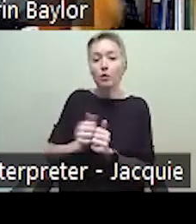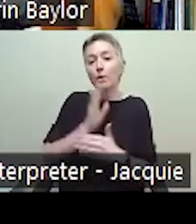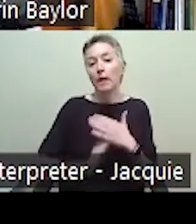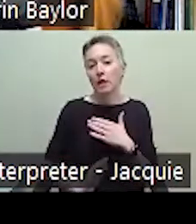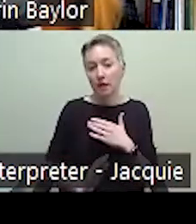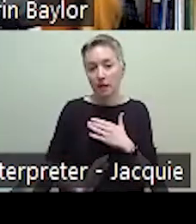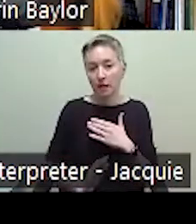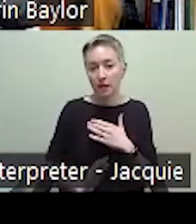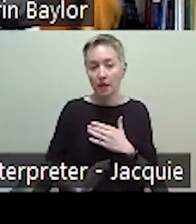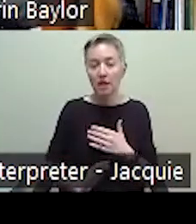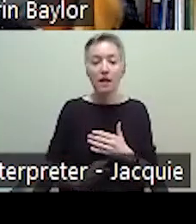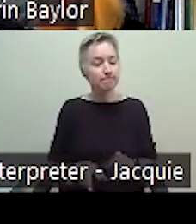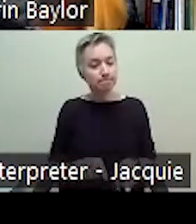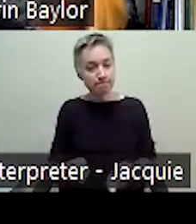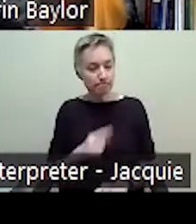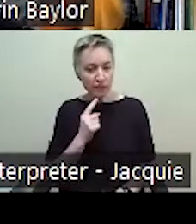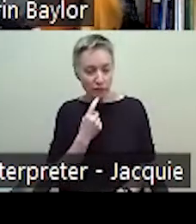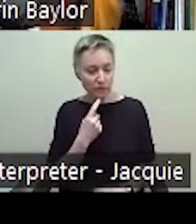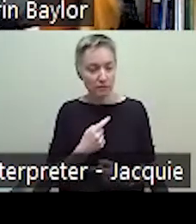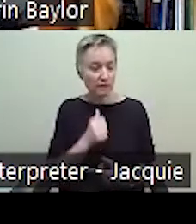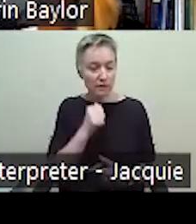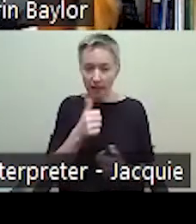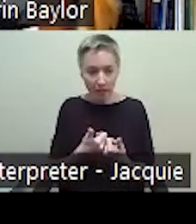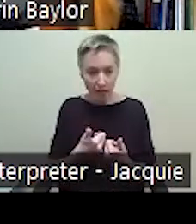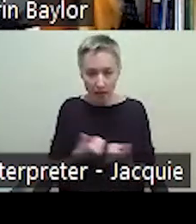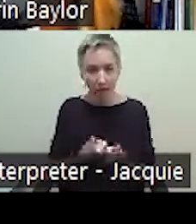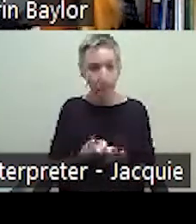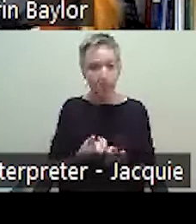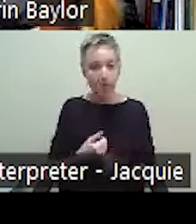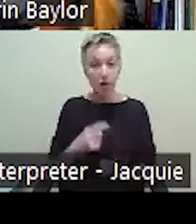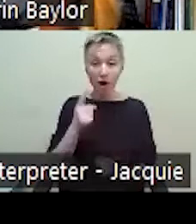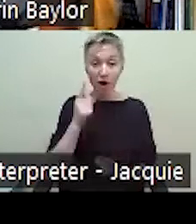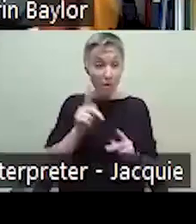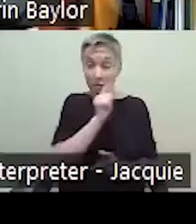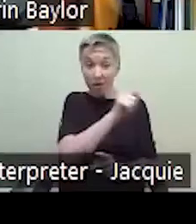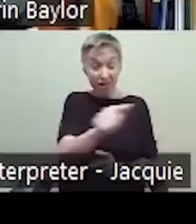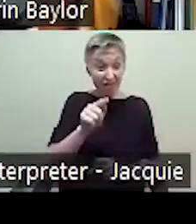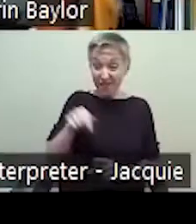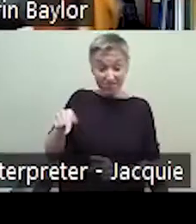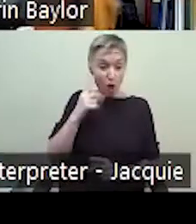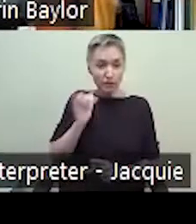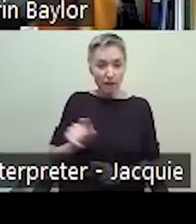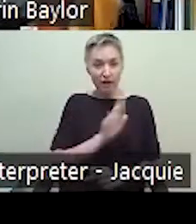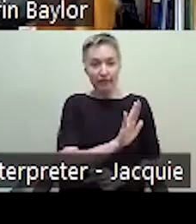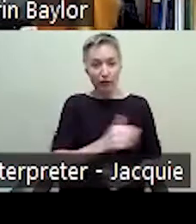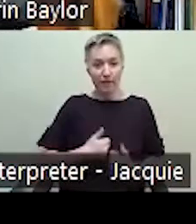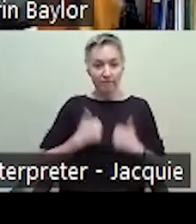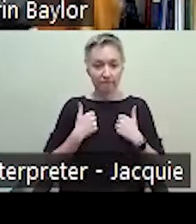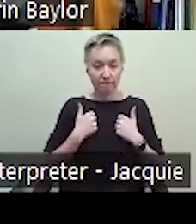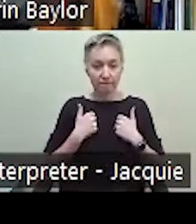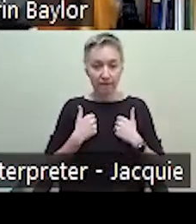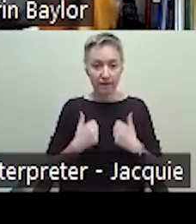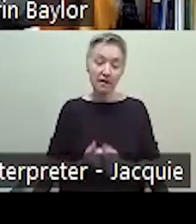is not a game, that this is somebody's reality, and that very well, many of the other people in the room